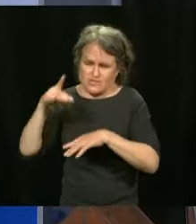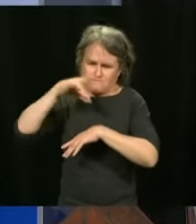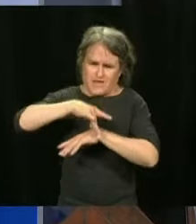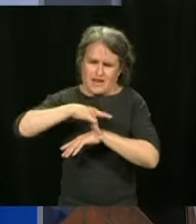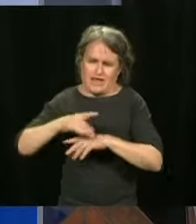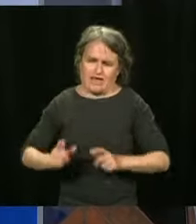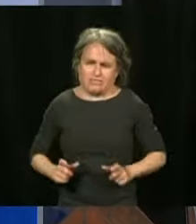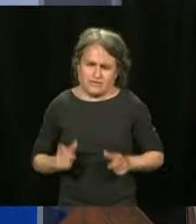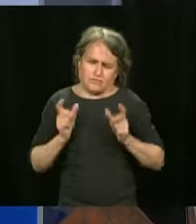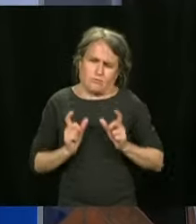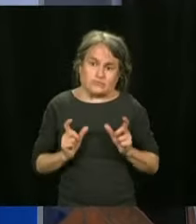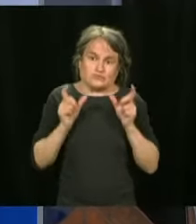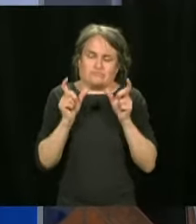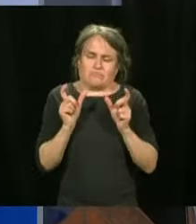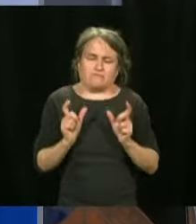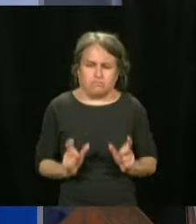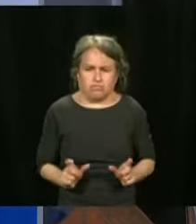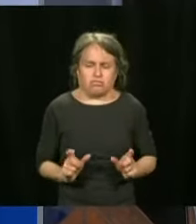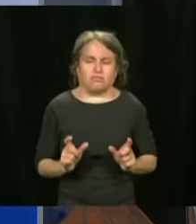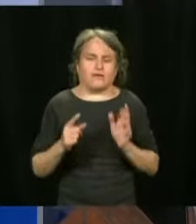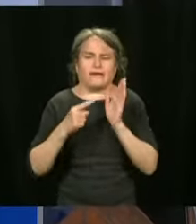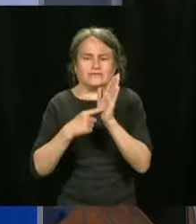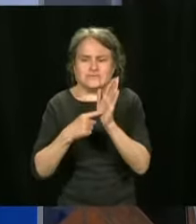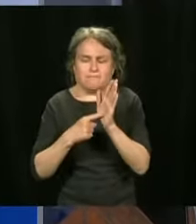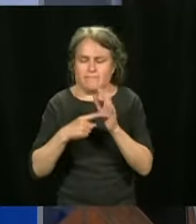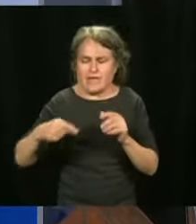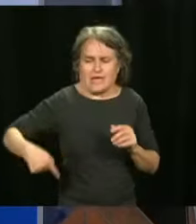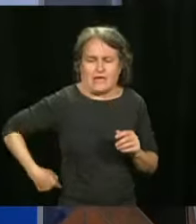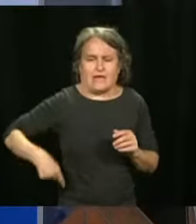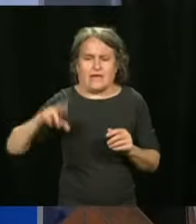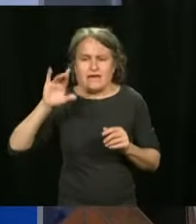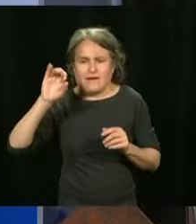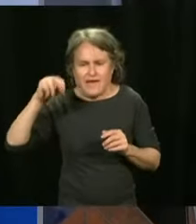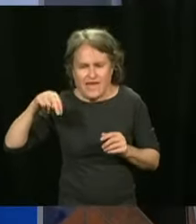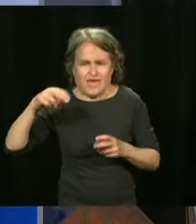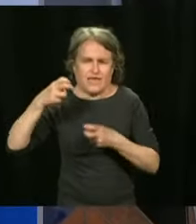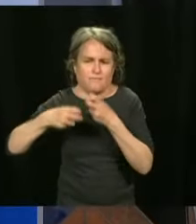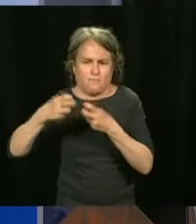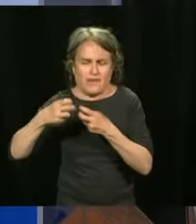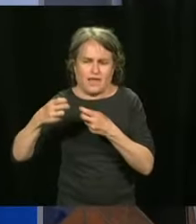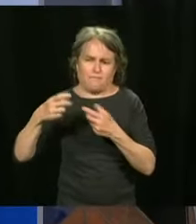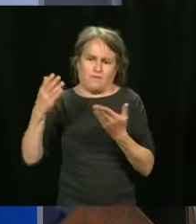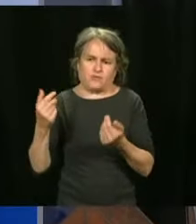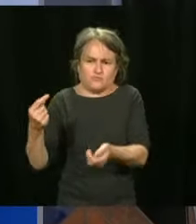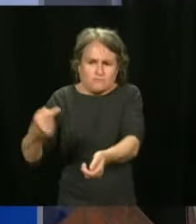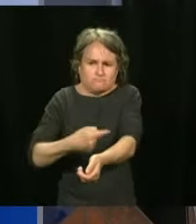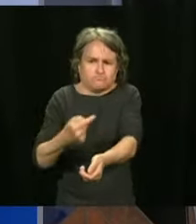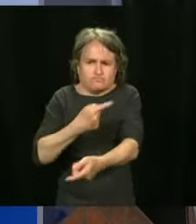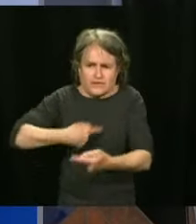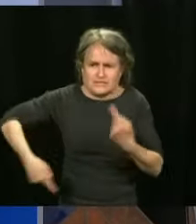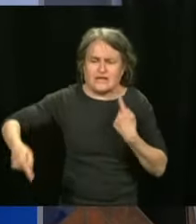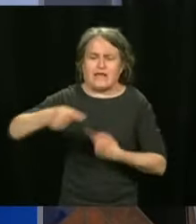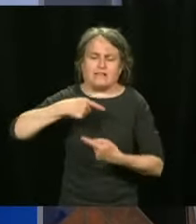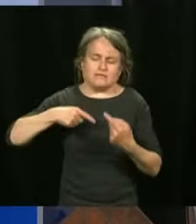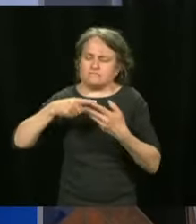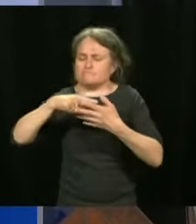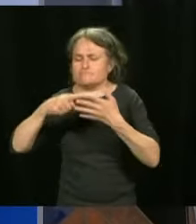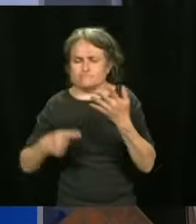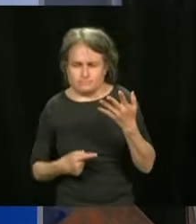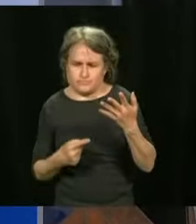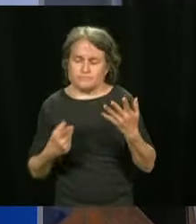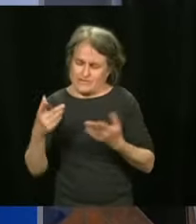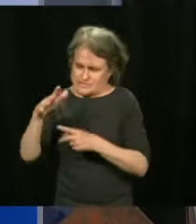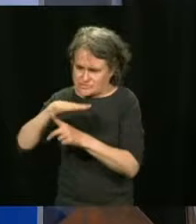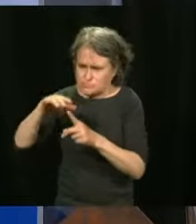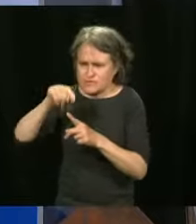people on dialysis, there's a whole series of situations where we ask hospitals